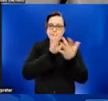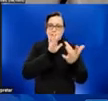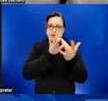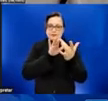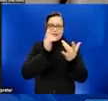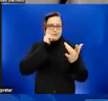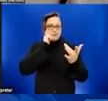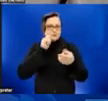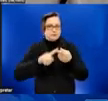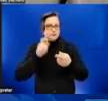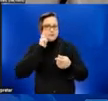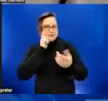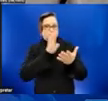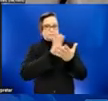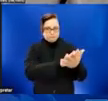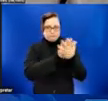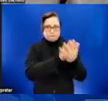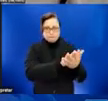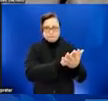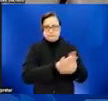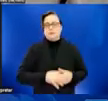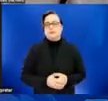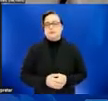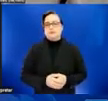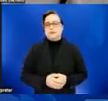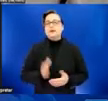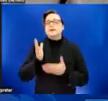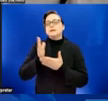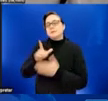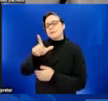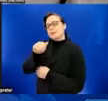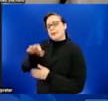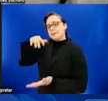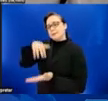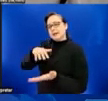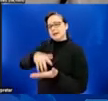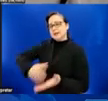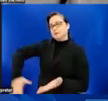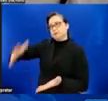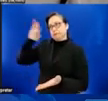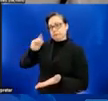There have been some studies in the laboratory performed long ago that